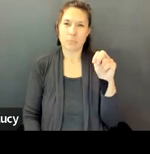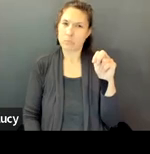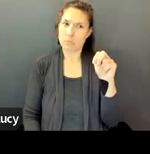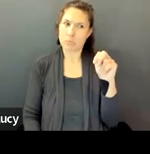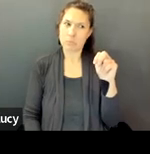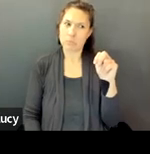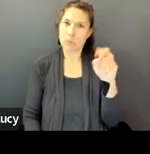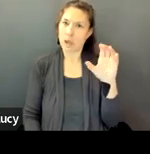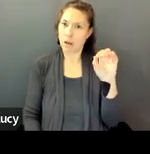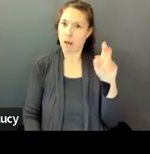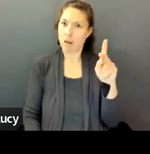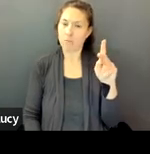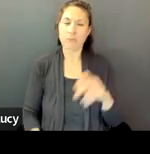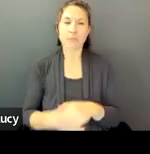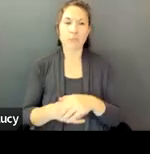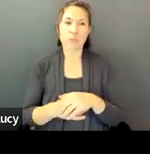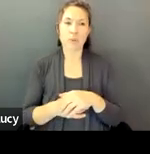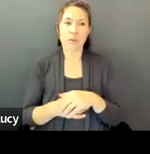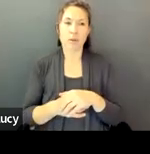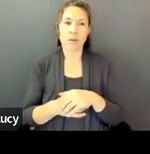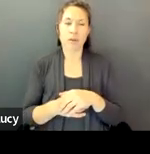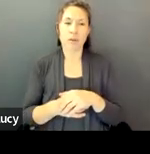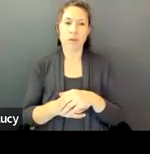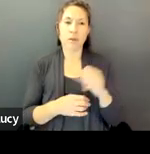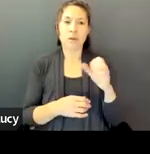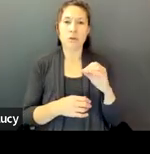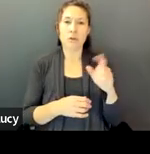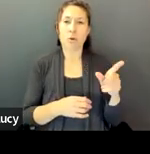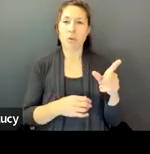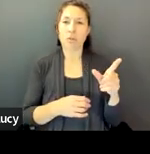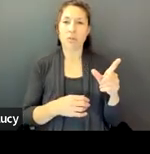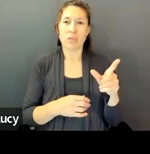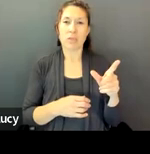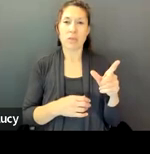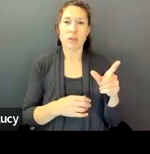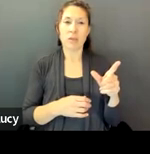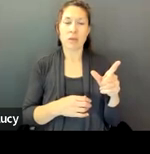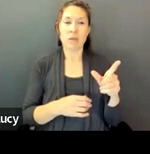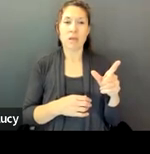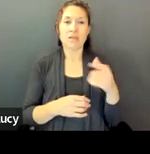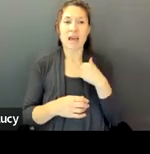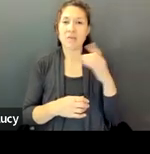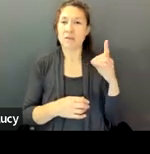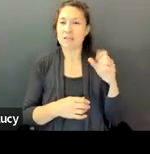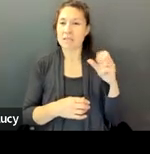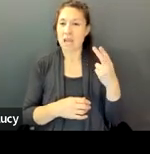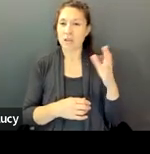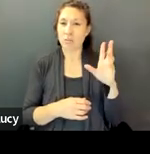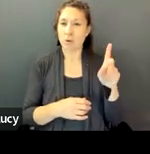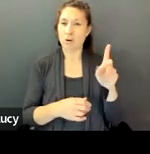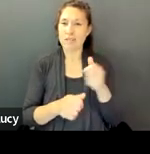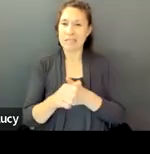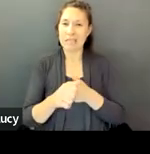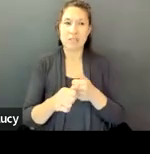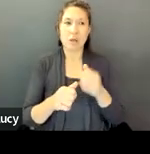needs map. The building dashboard assigns a score to each BPS facility. That